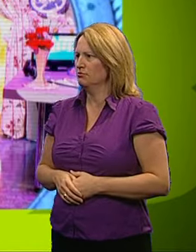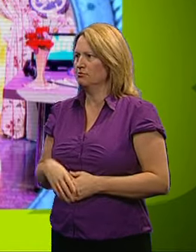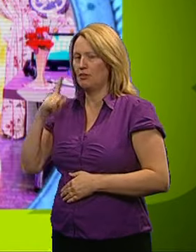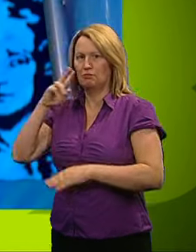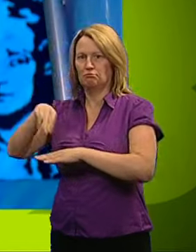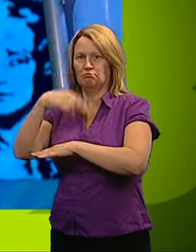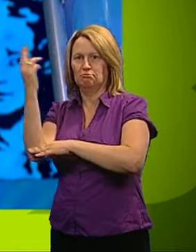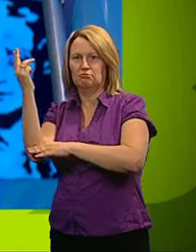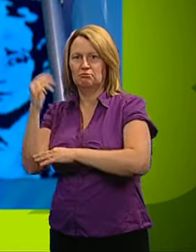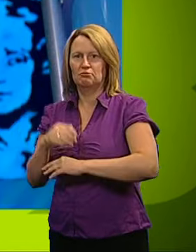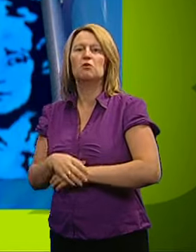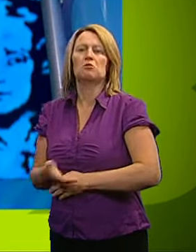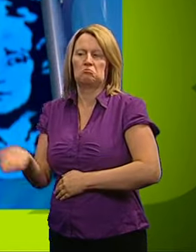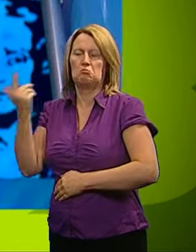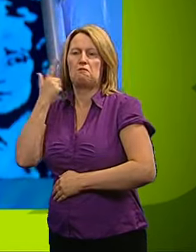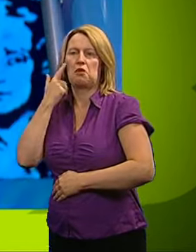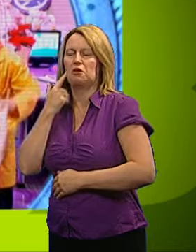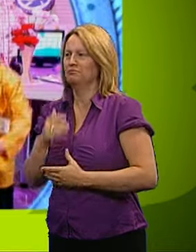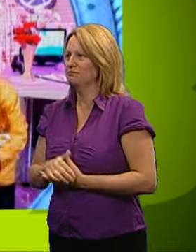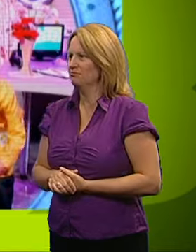headstand. John, OK, go on then.